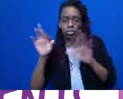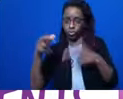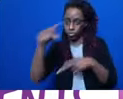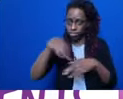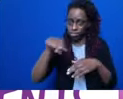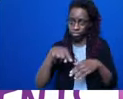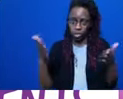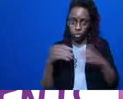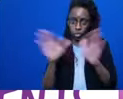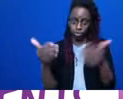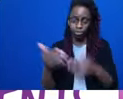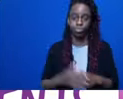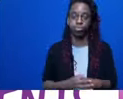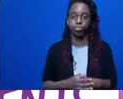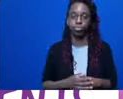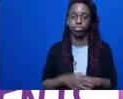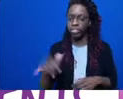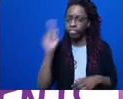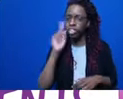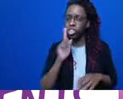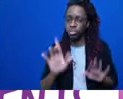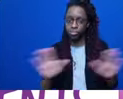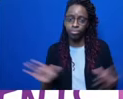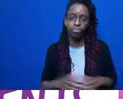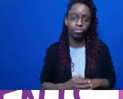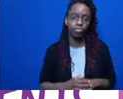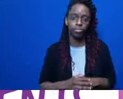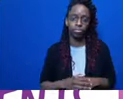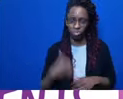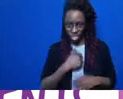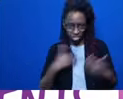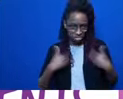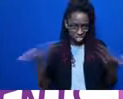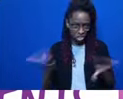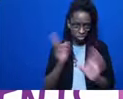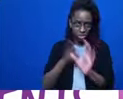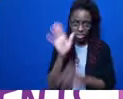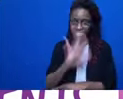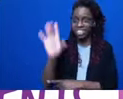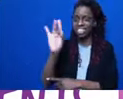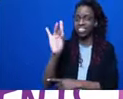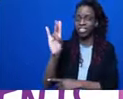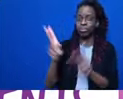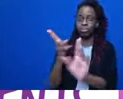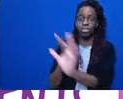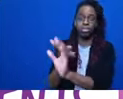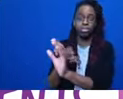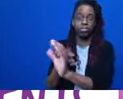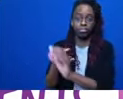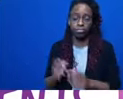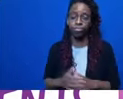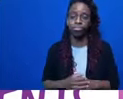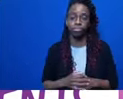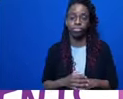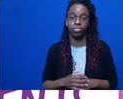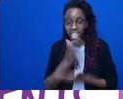There are over 87 of us here right now. So it's certain that some of us are survivors of some